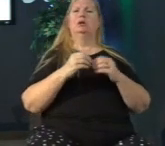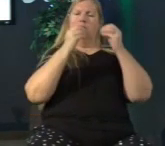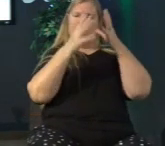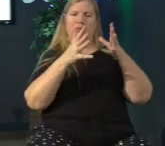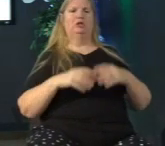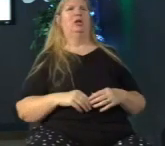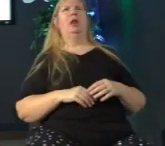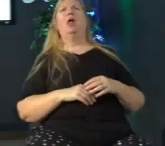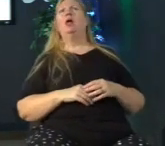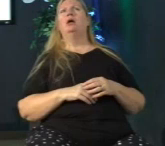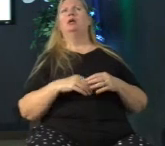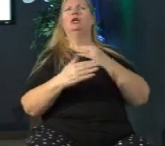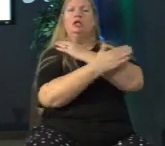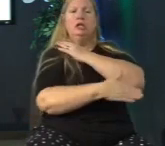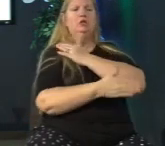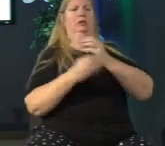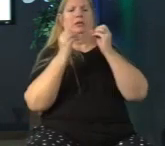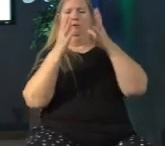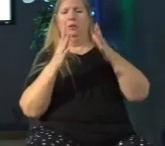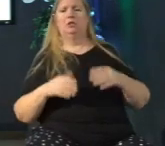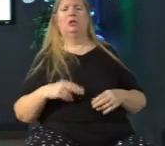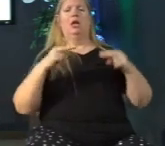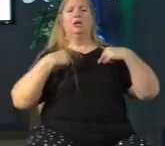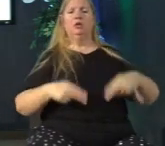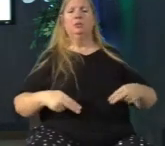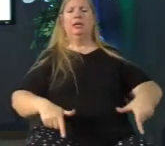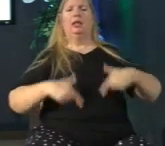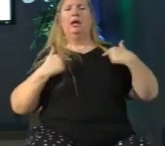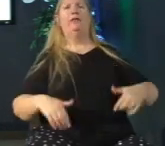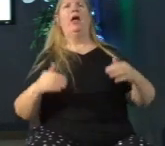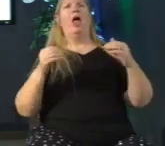and this human life has lots of textures and layers